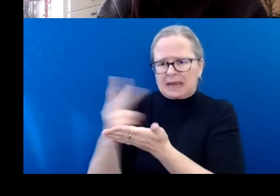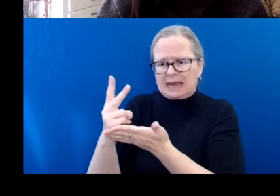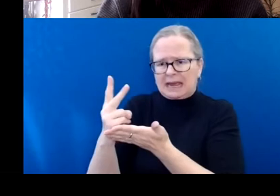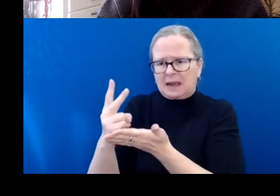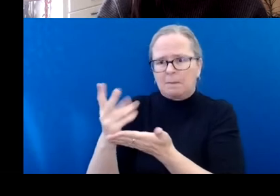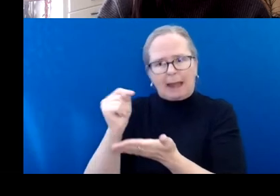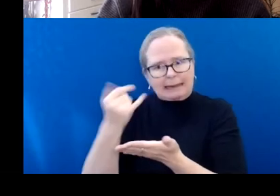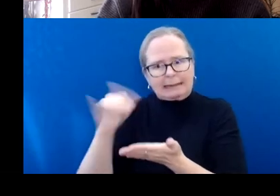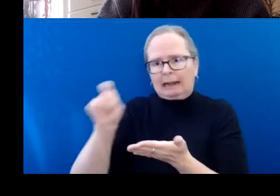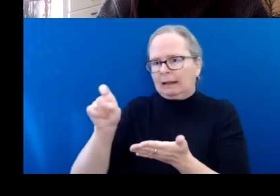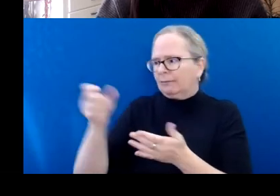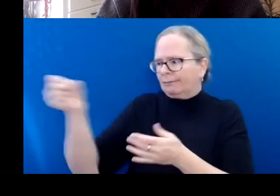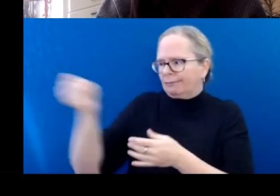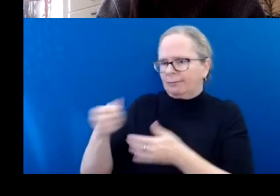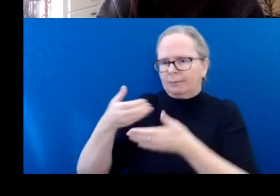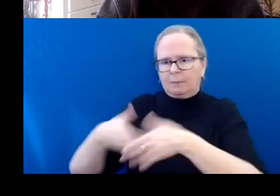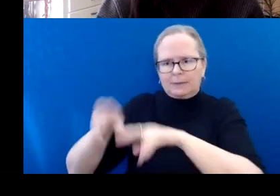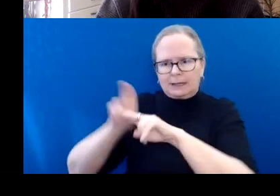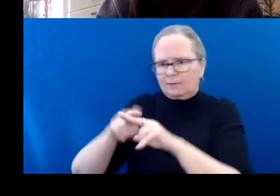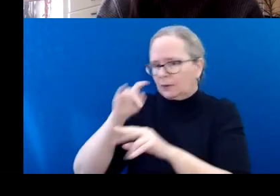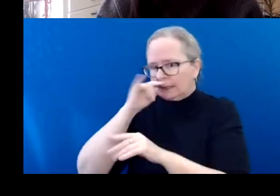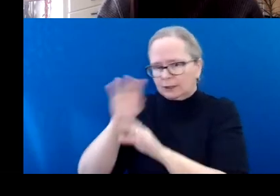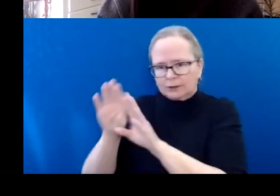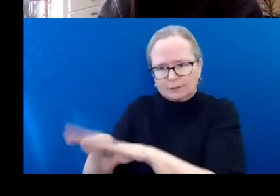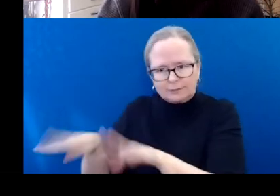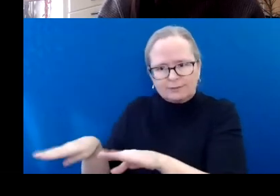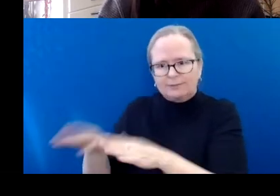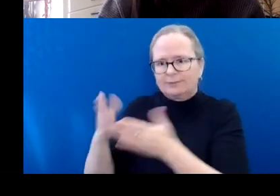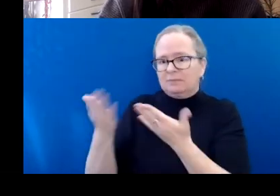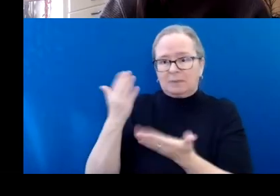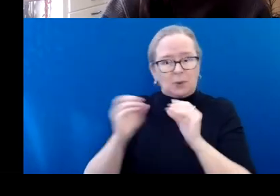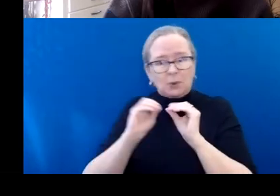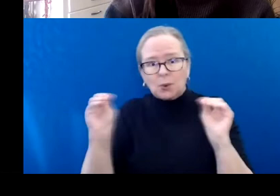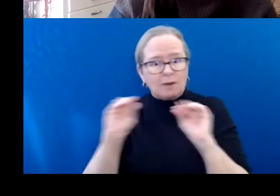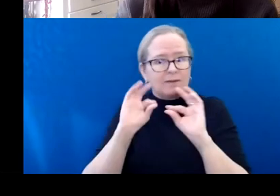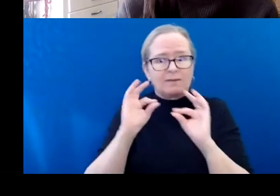otherwise you would not be able to access the training, that would be an eligible expense.